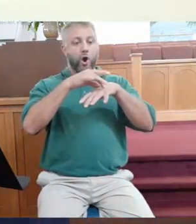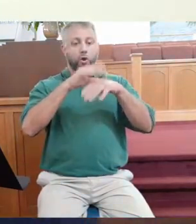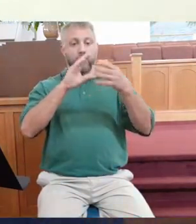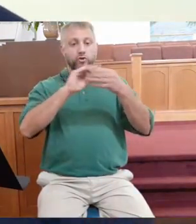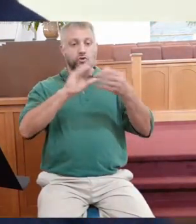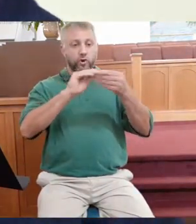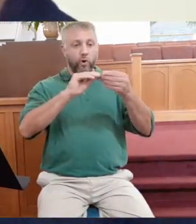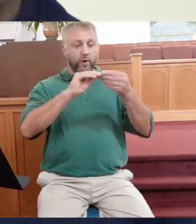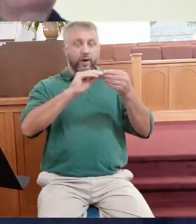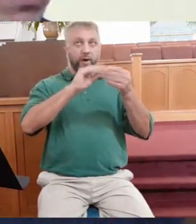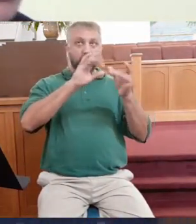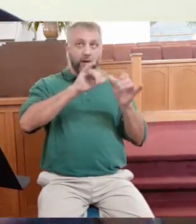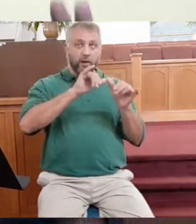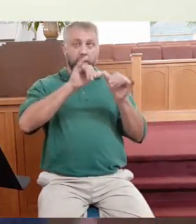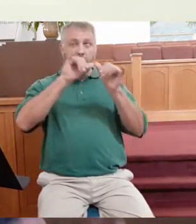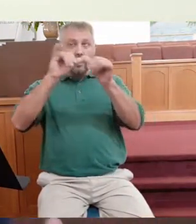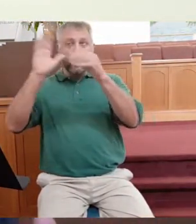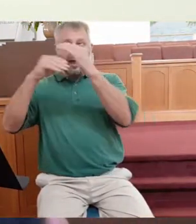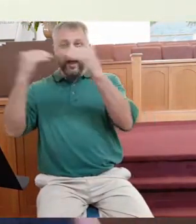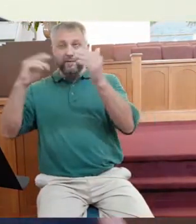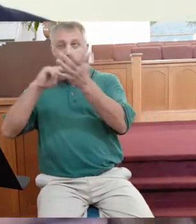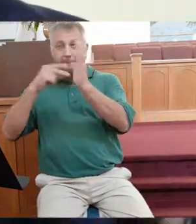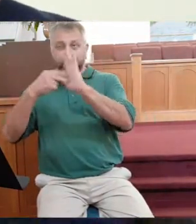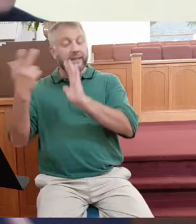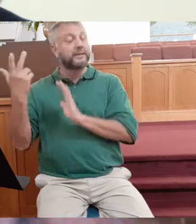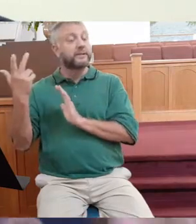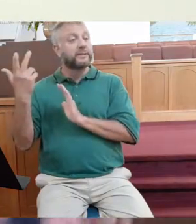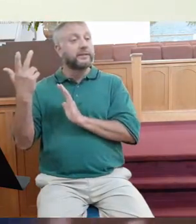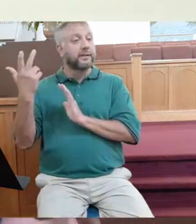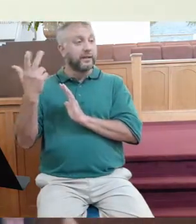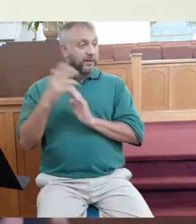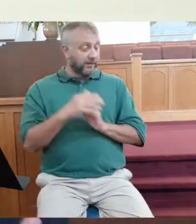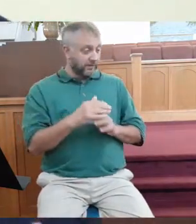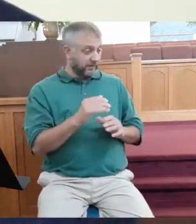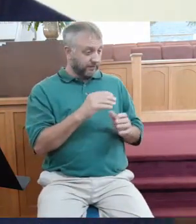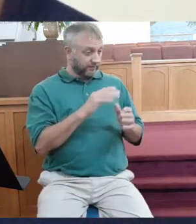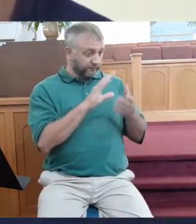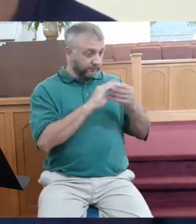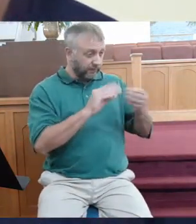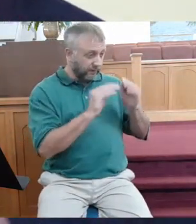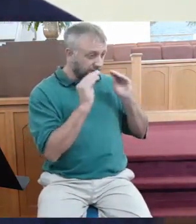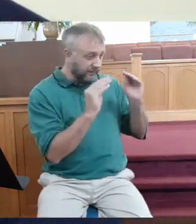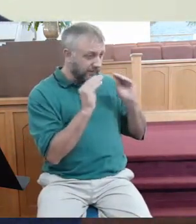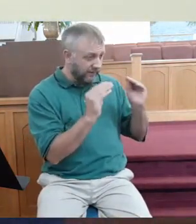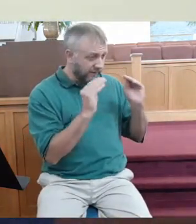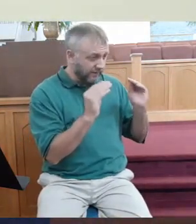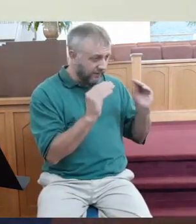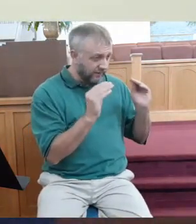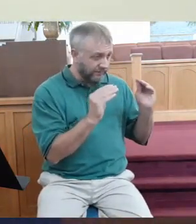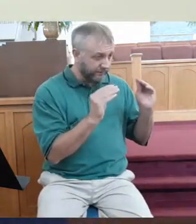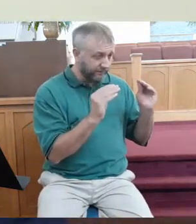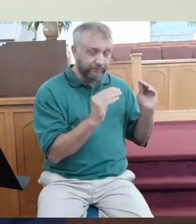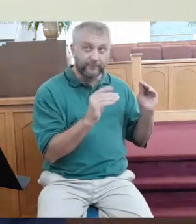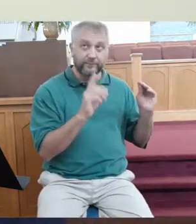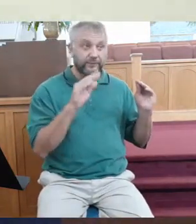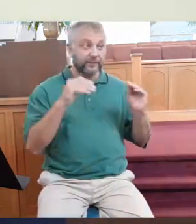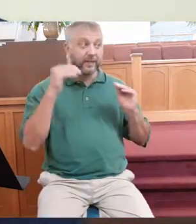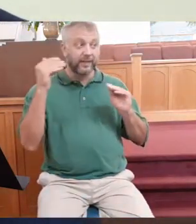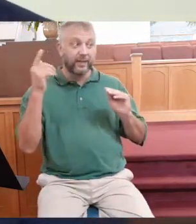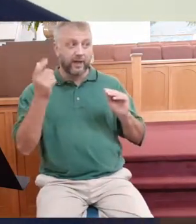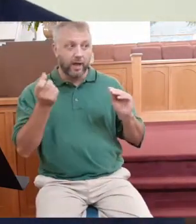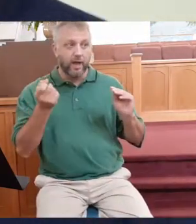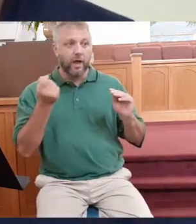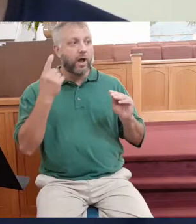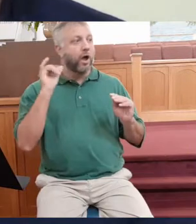with a heavenly meaning. It's simply a story that everybody would understand to draw home a point of spiritual